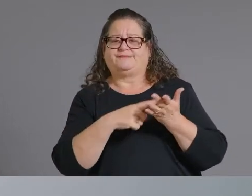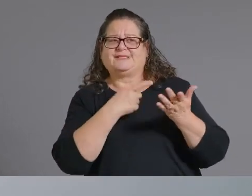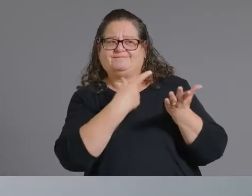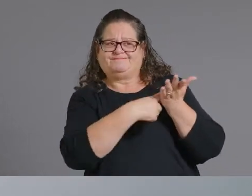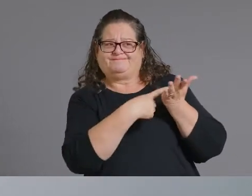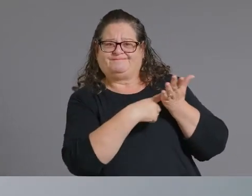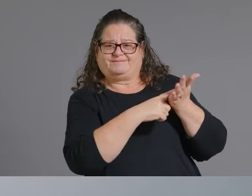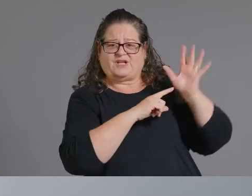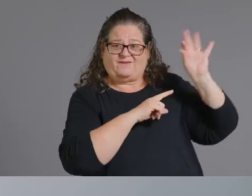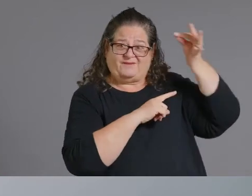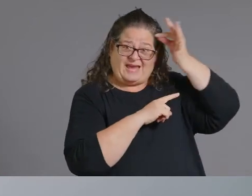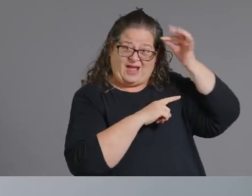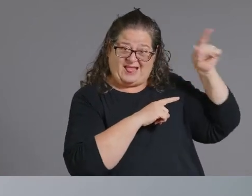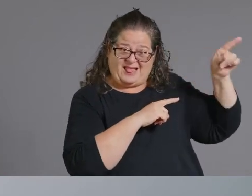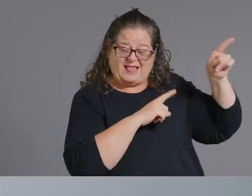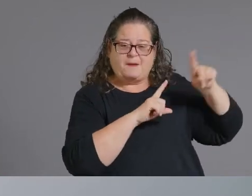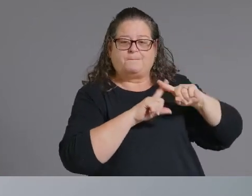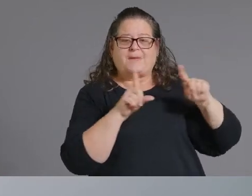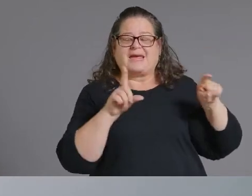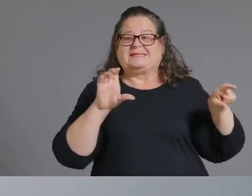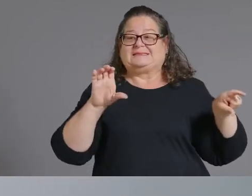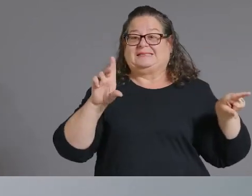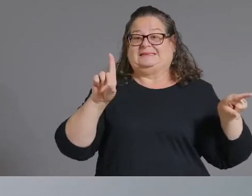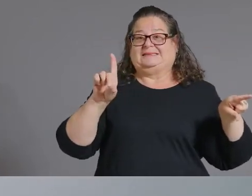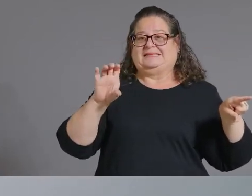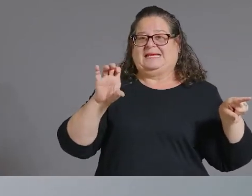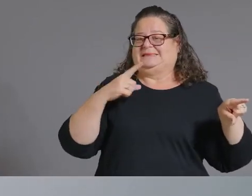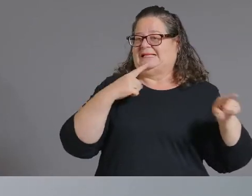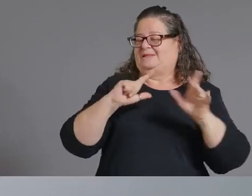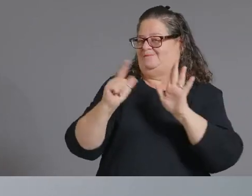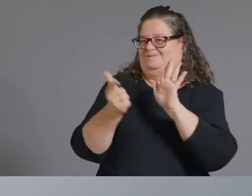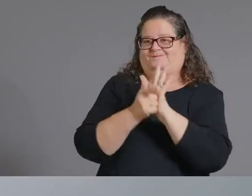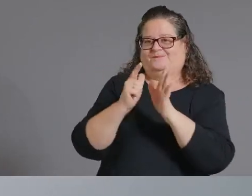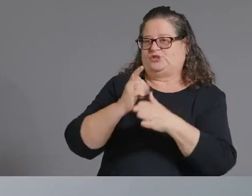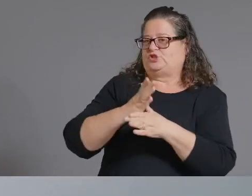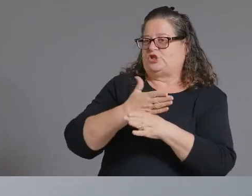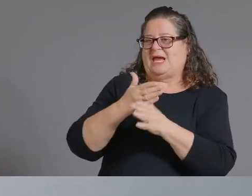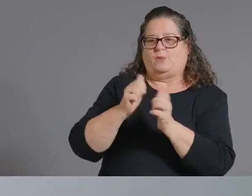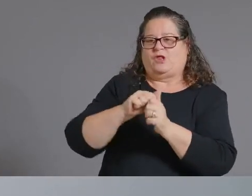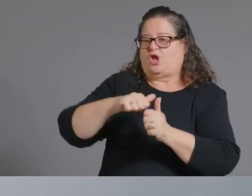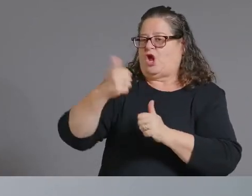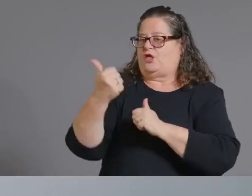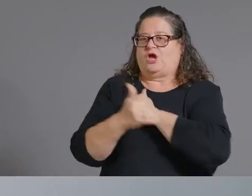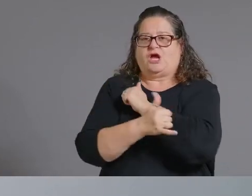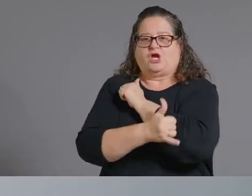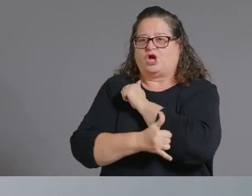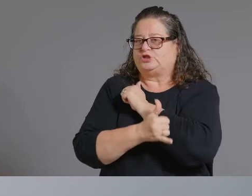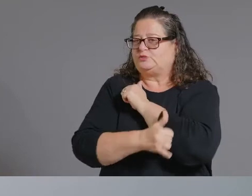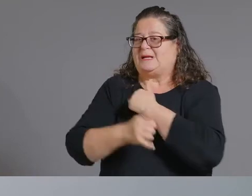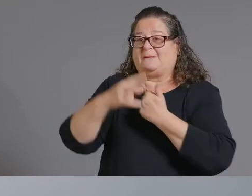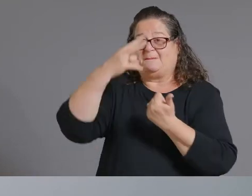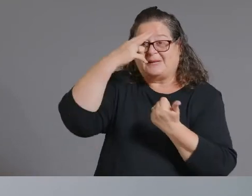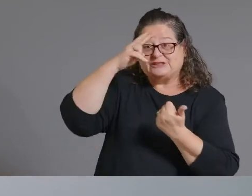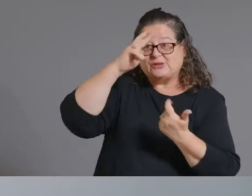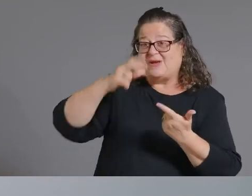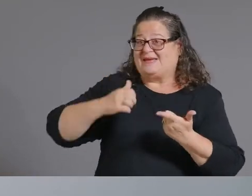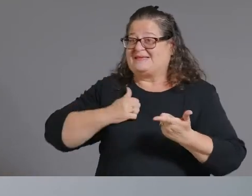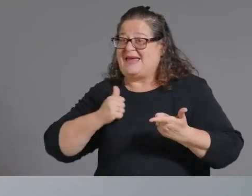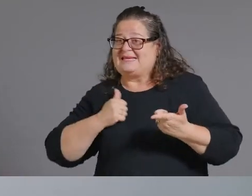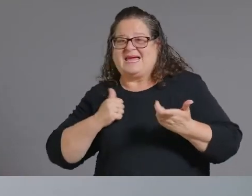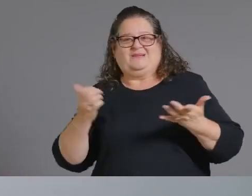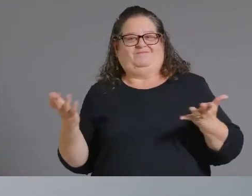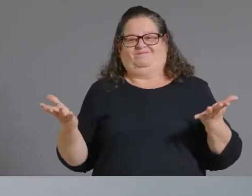vaccine internationally so with either canada or or mexico um the federal government is